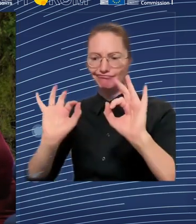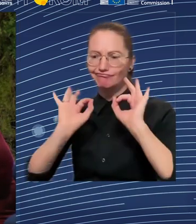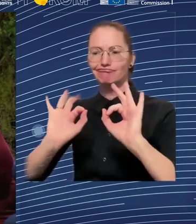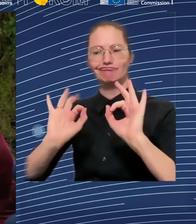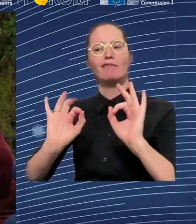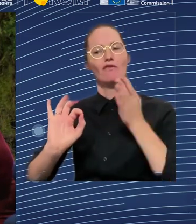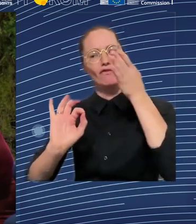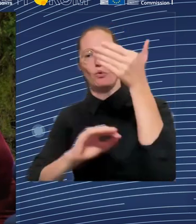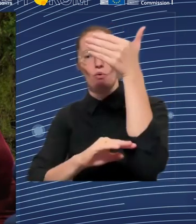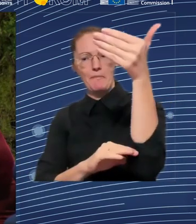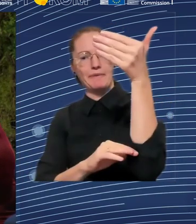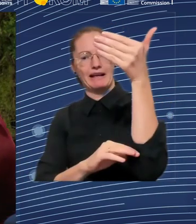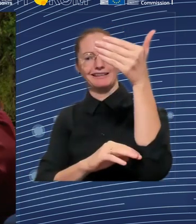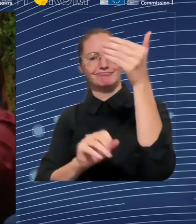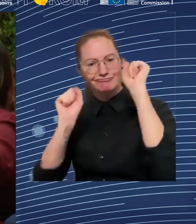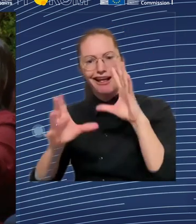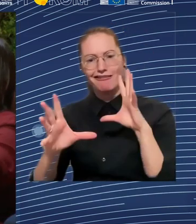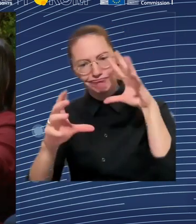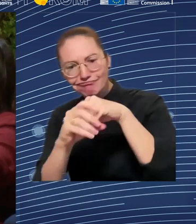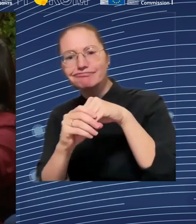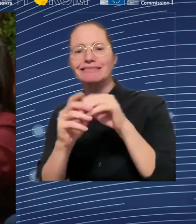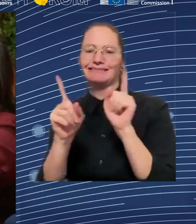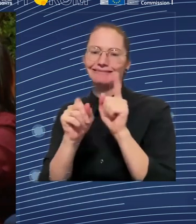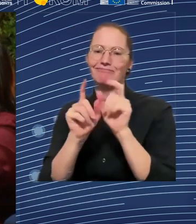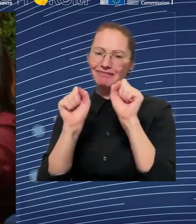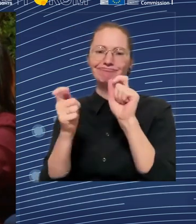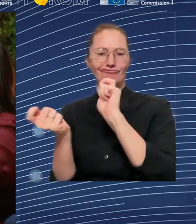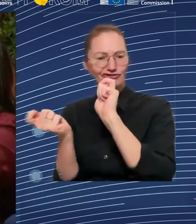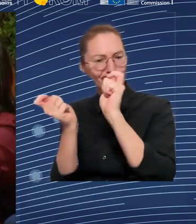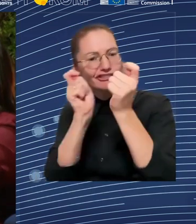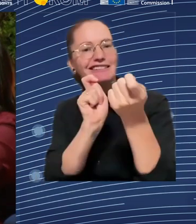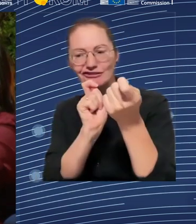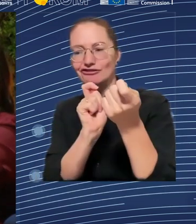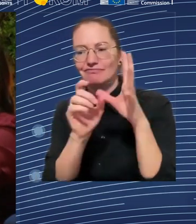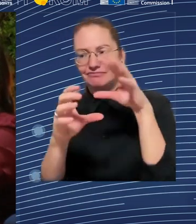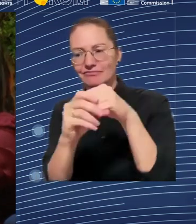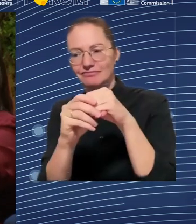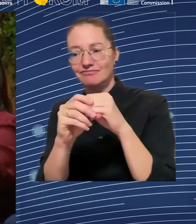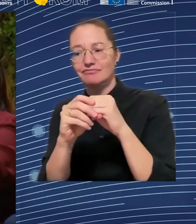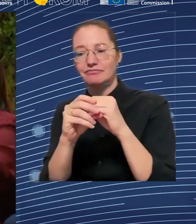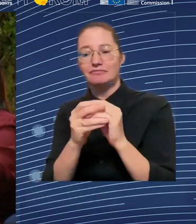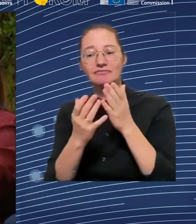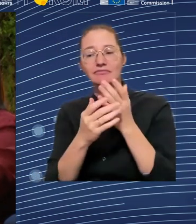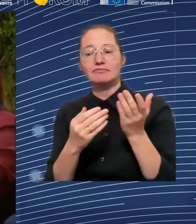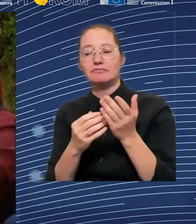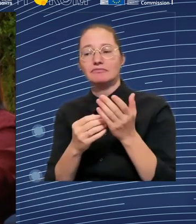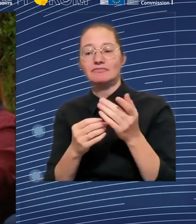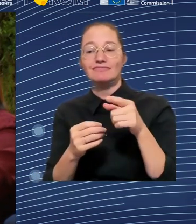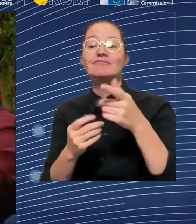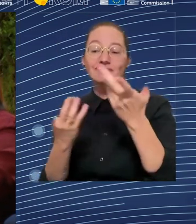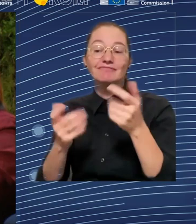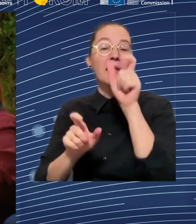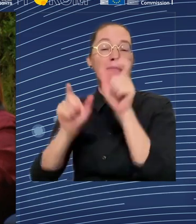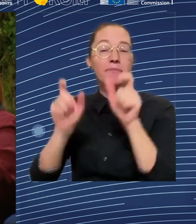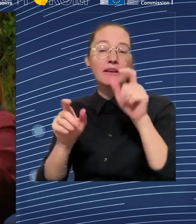it would be, how do I fit in? How is that going to impact